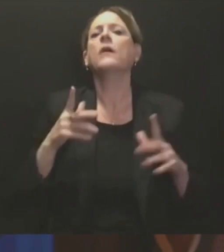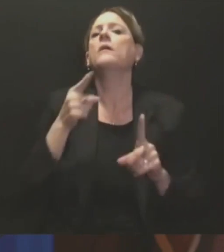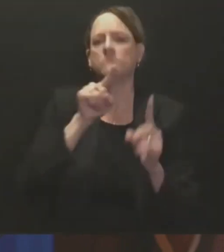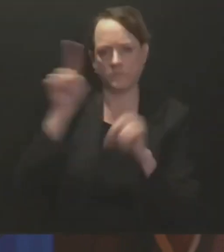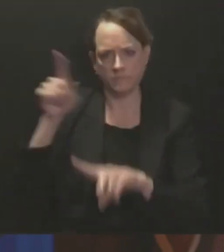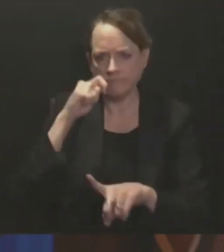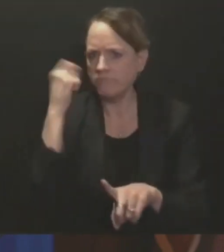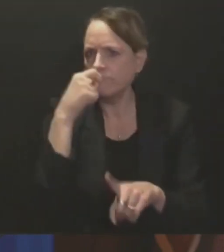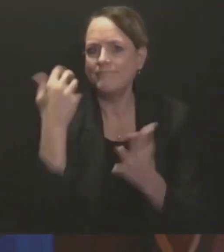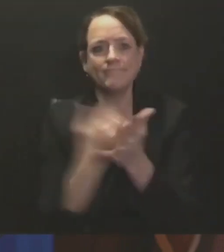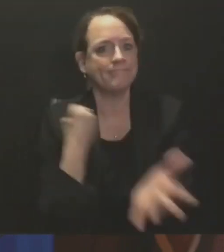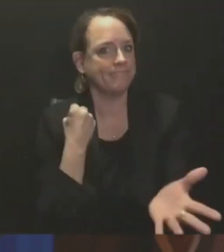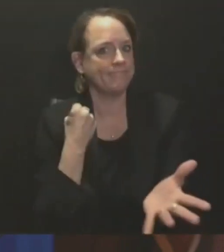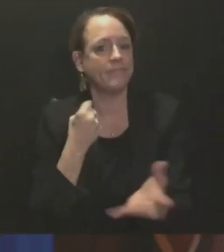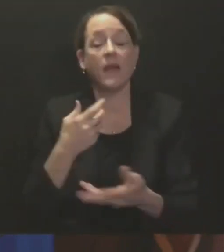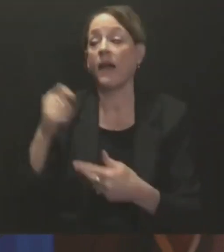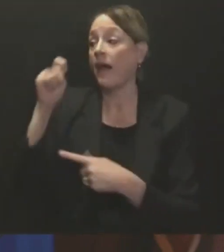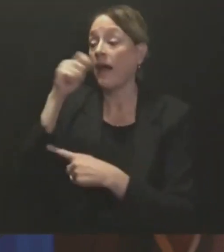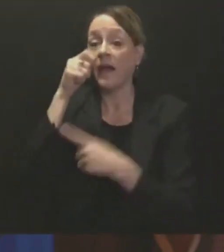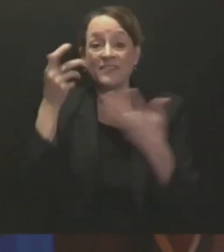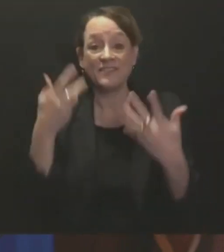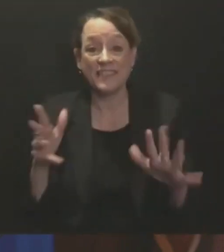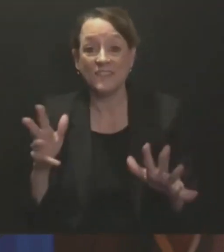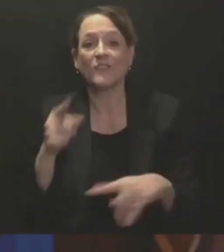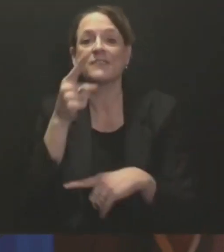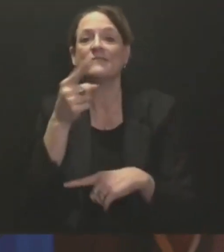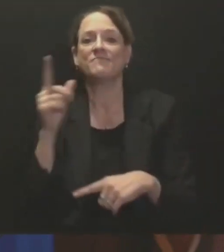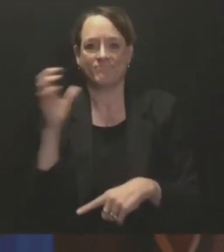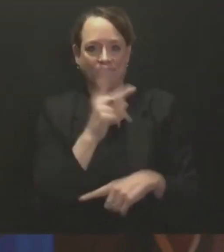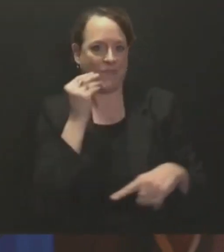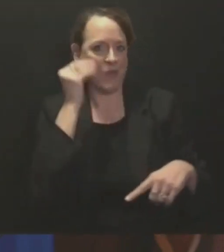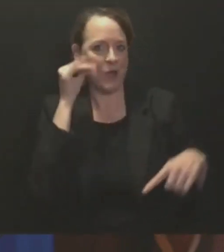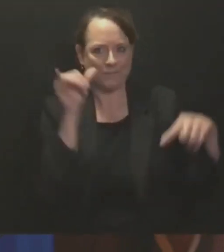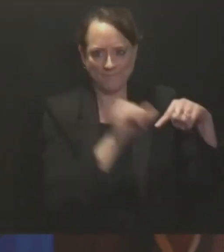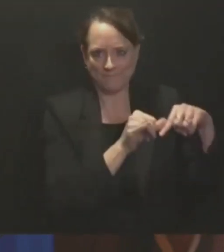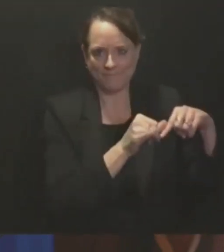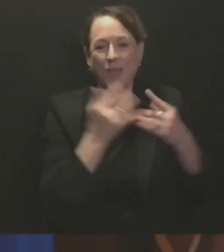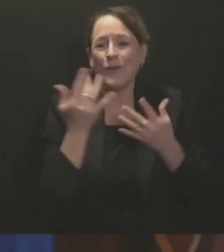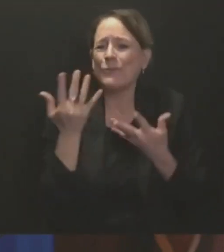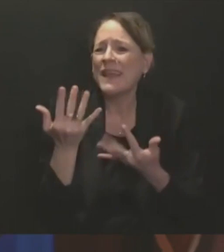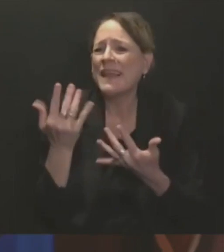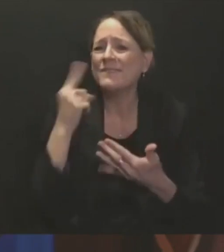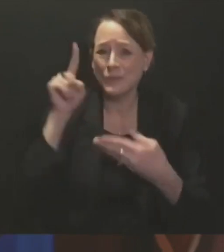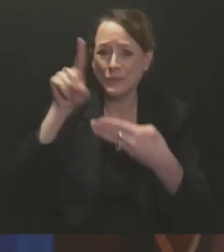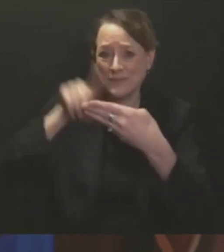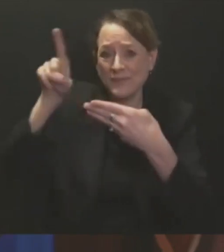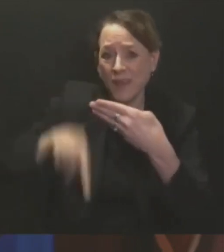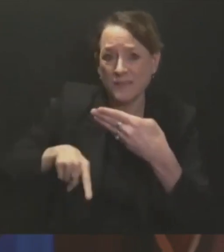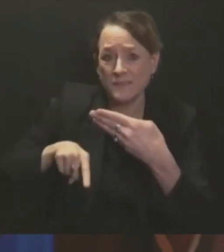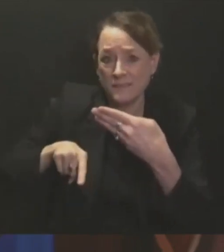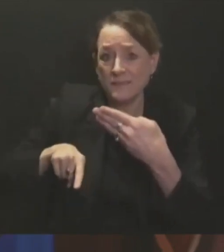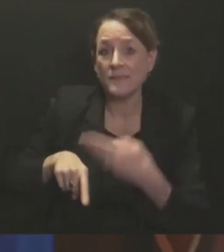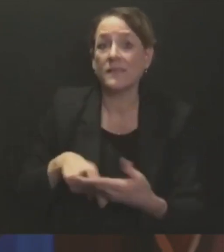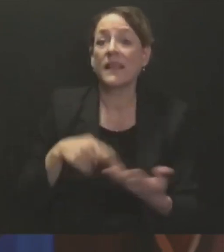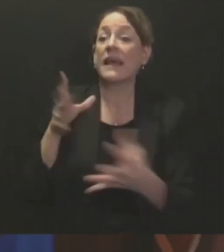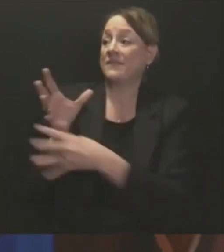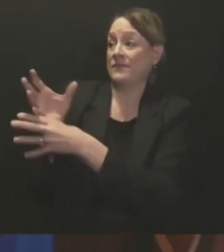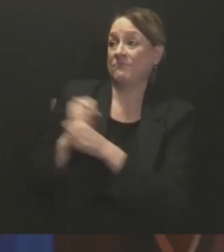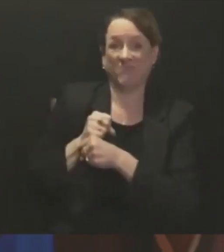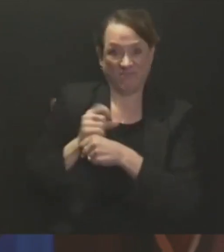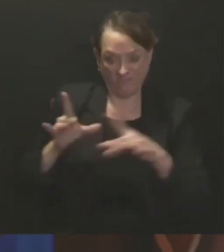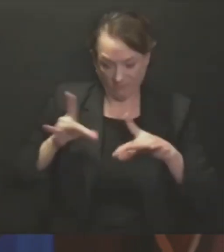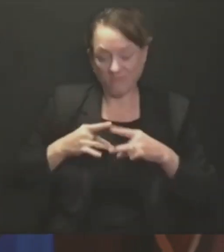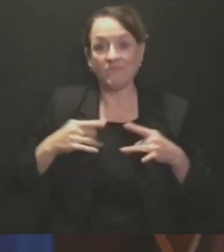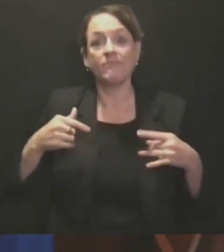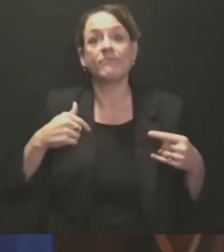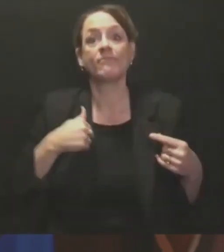your results and for 14 days after you've been exposed. Even if you do test negative for COVID-19, it's